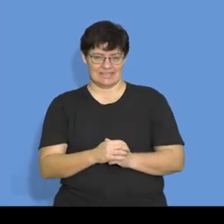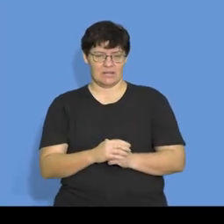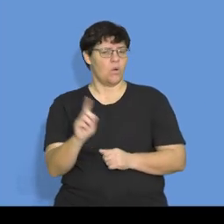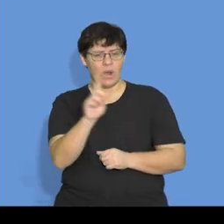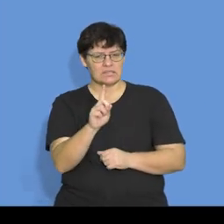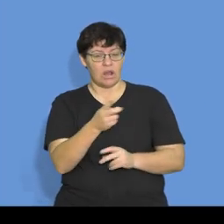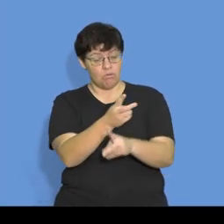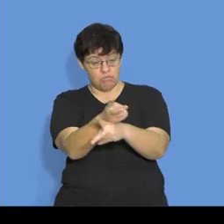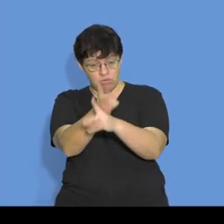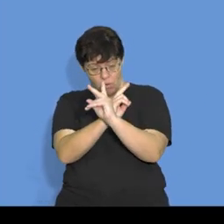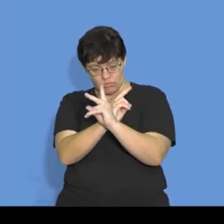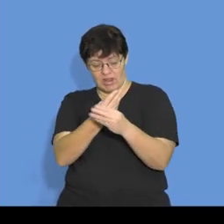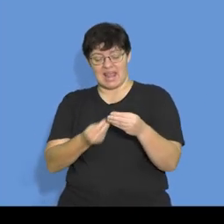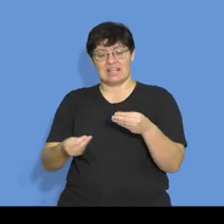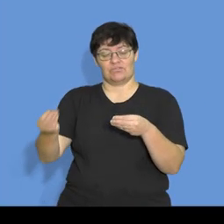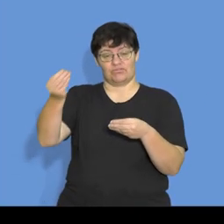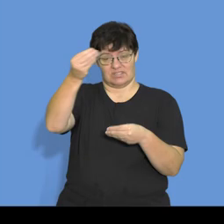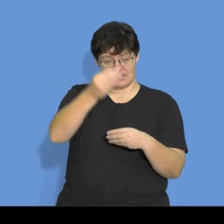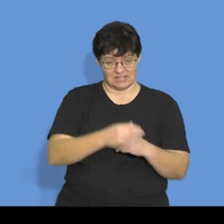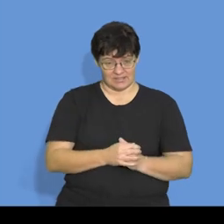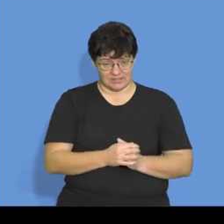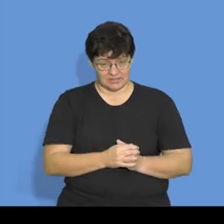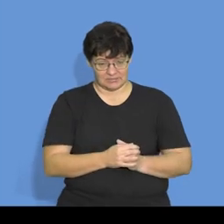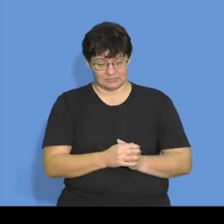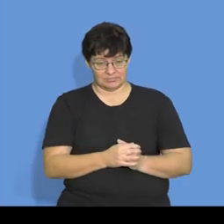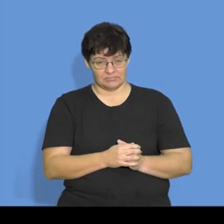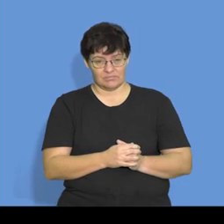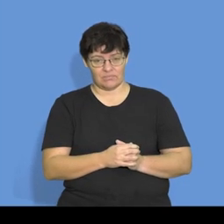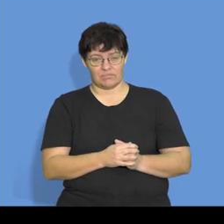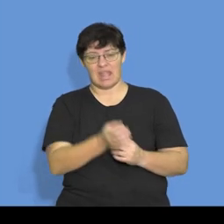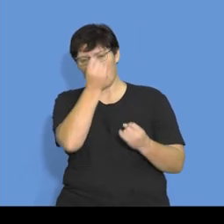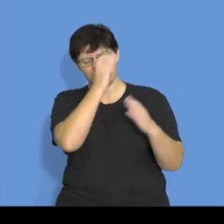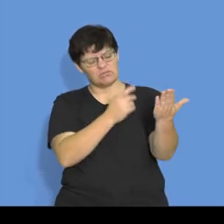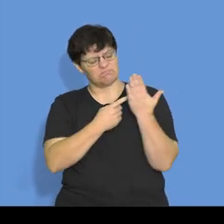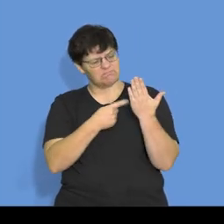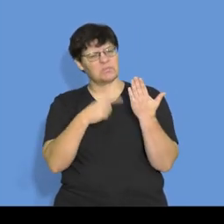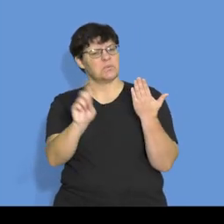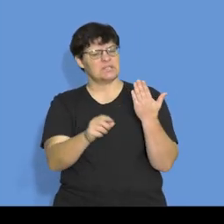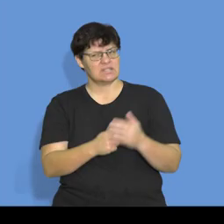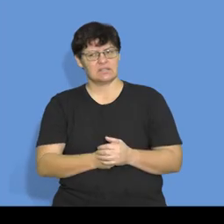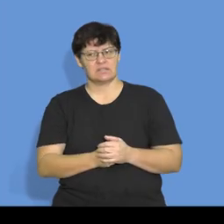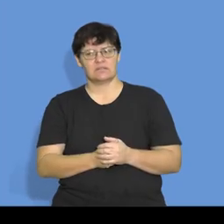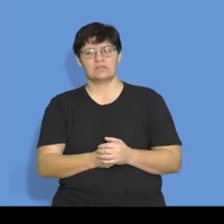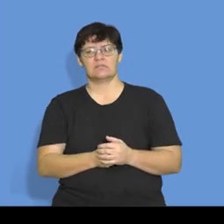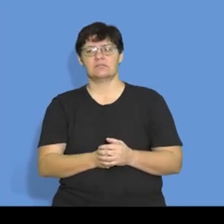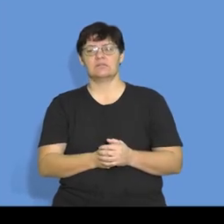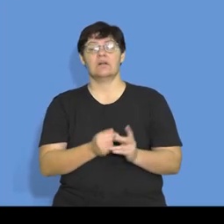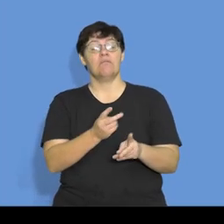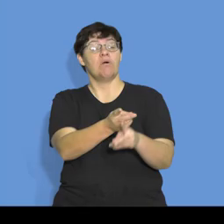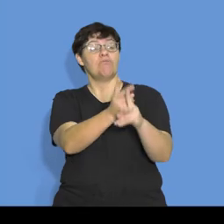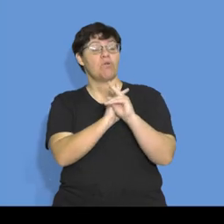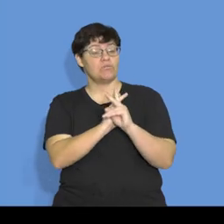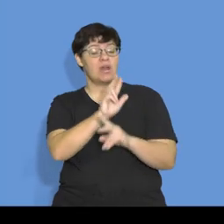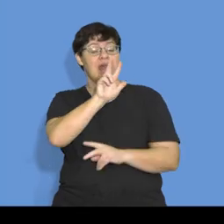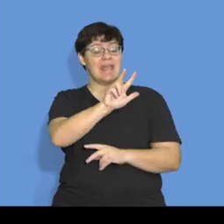loan. Right? Let's look at the information that we have. A loan of $800